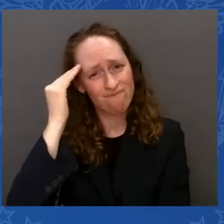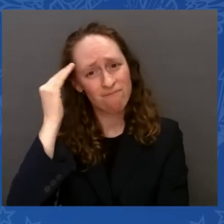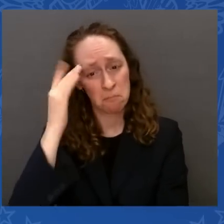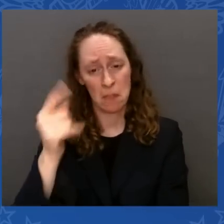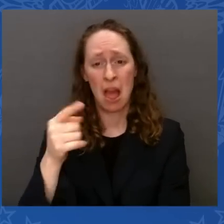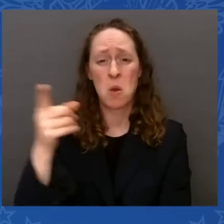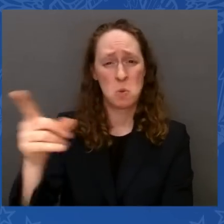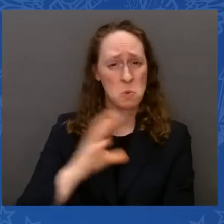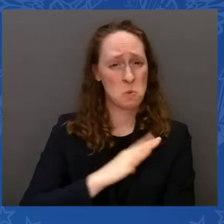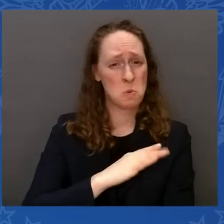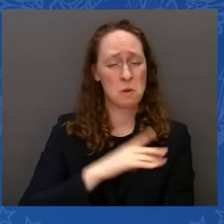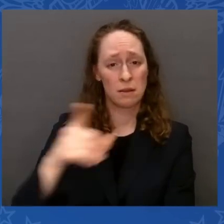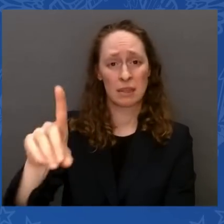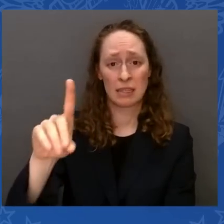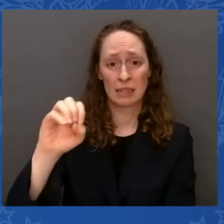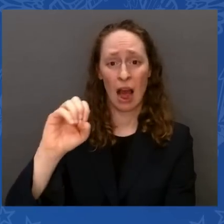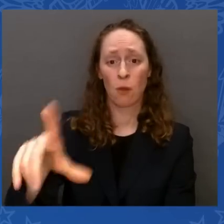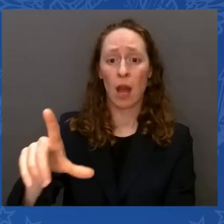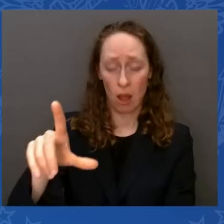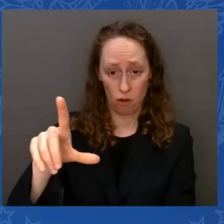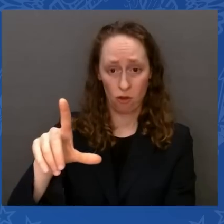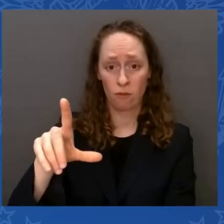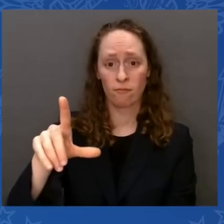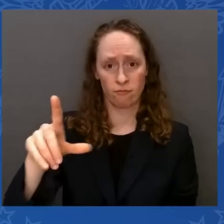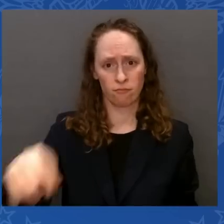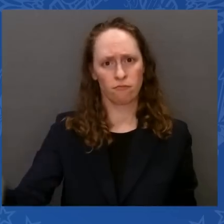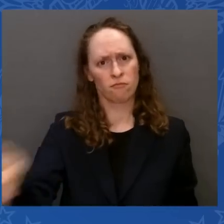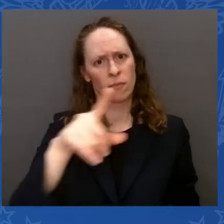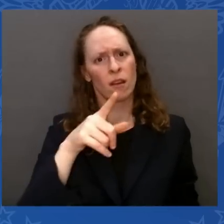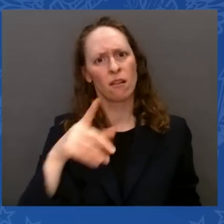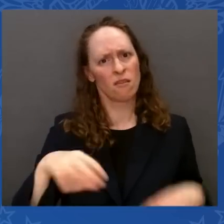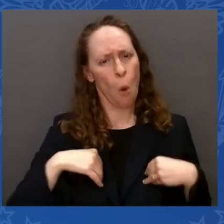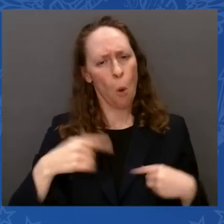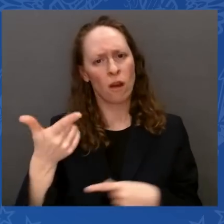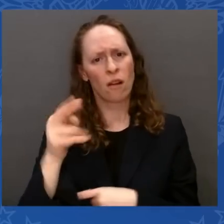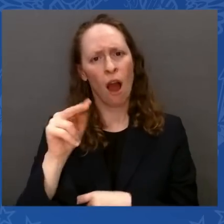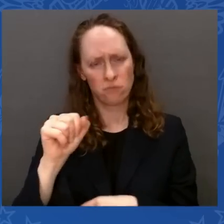But guess what? We're going to ban assault weapons again and come hell or high water.